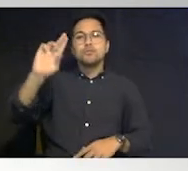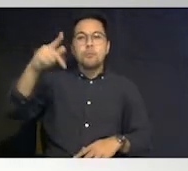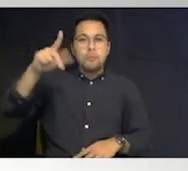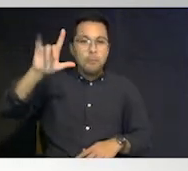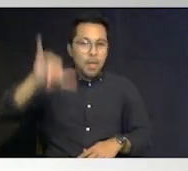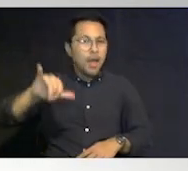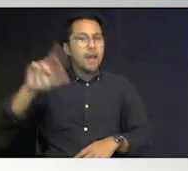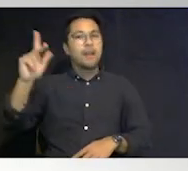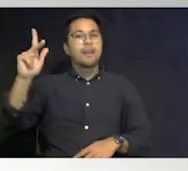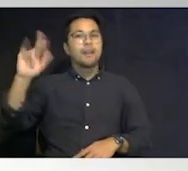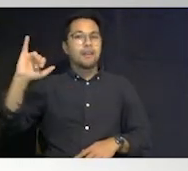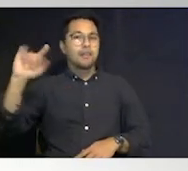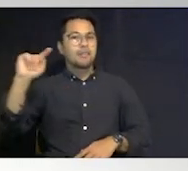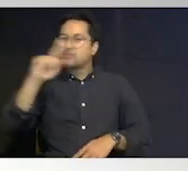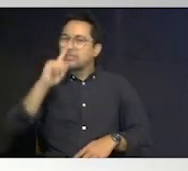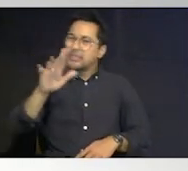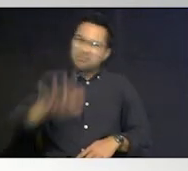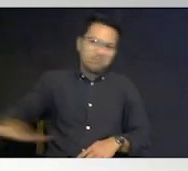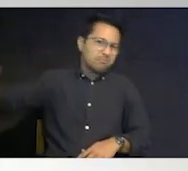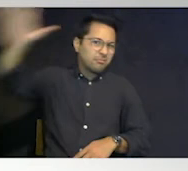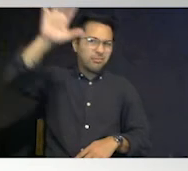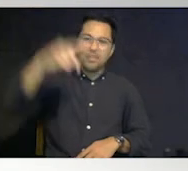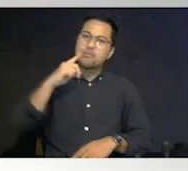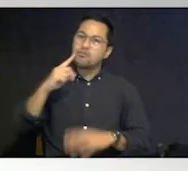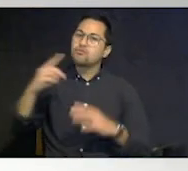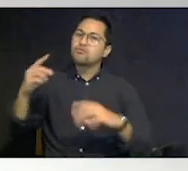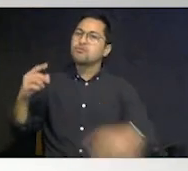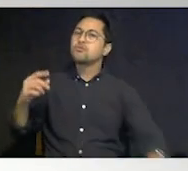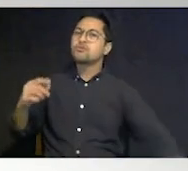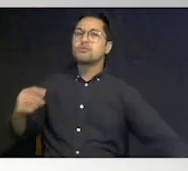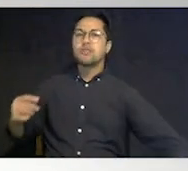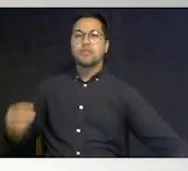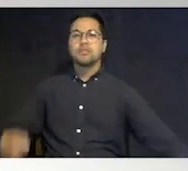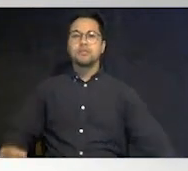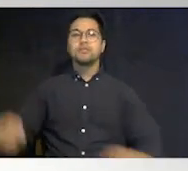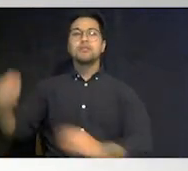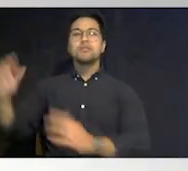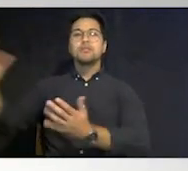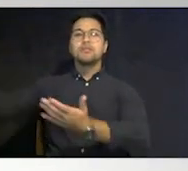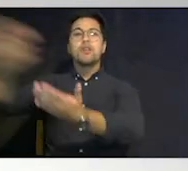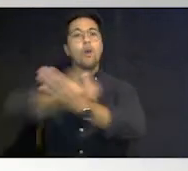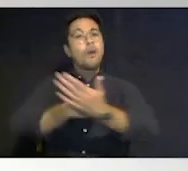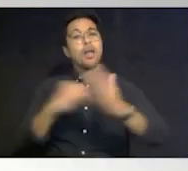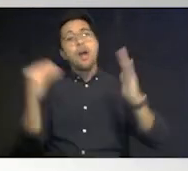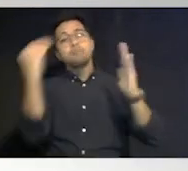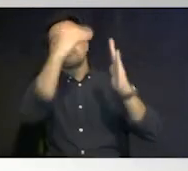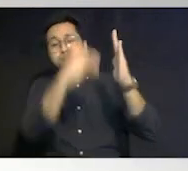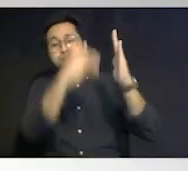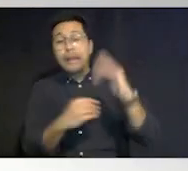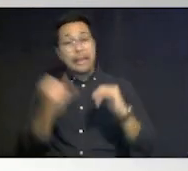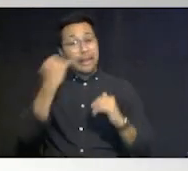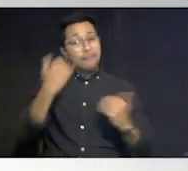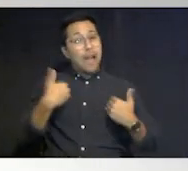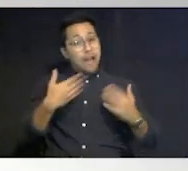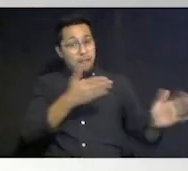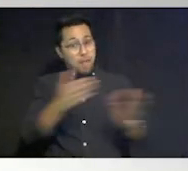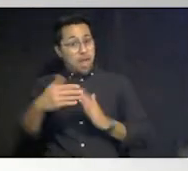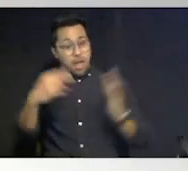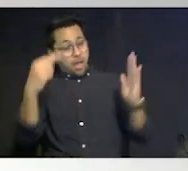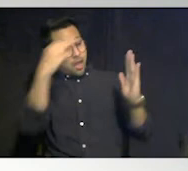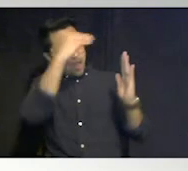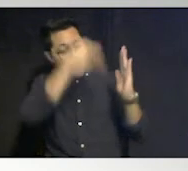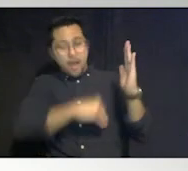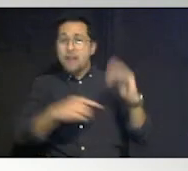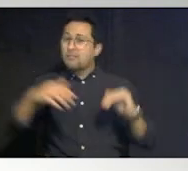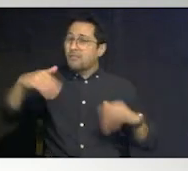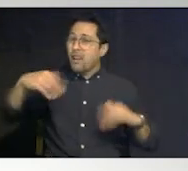all over the place just grab it put it together and if you have one and you haven't looked at it for a year go in there and see what it's